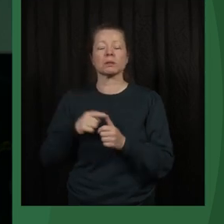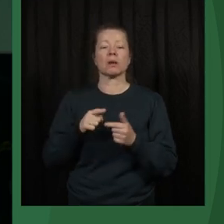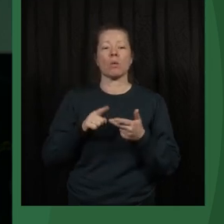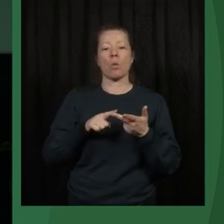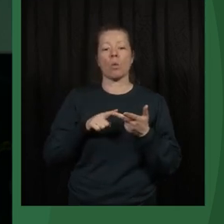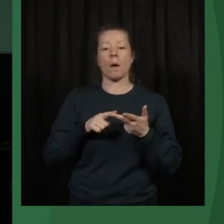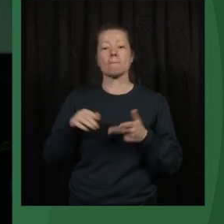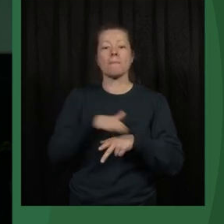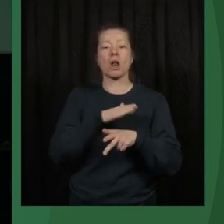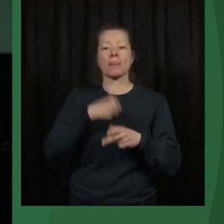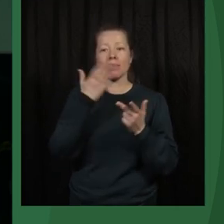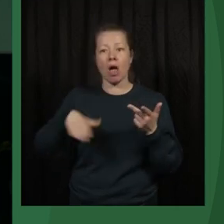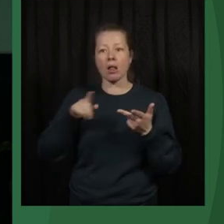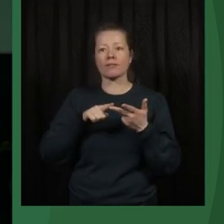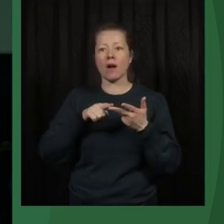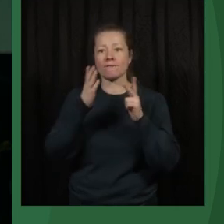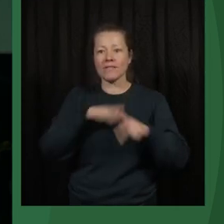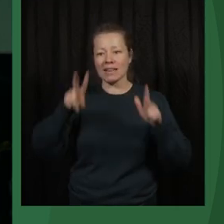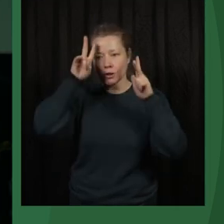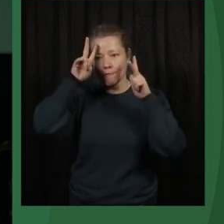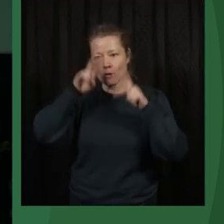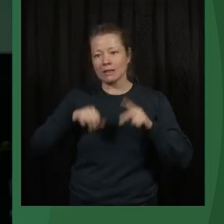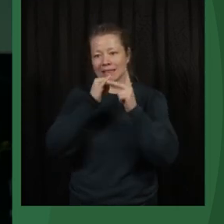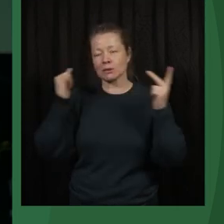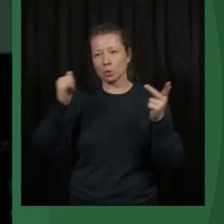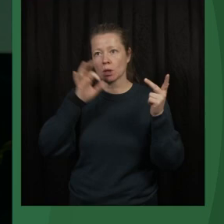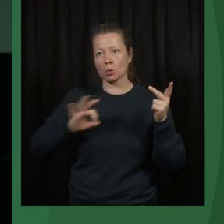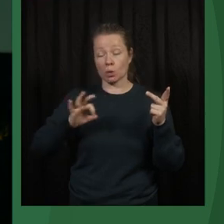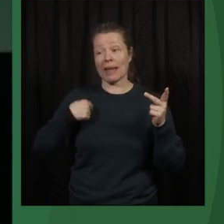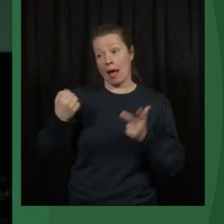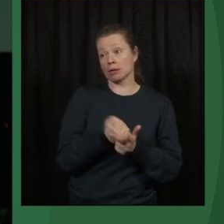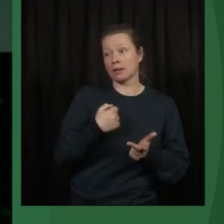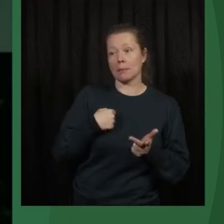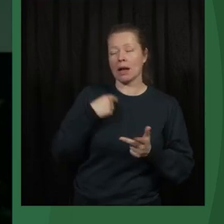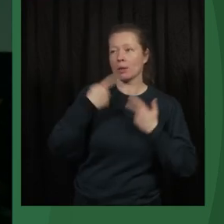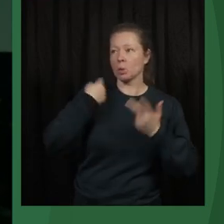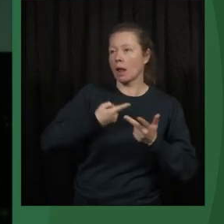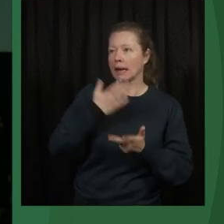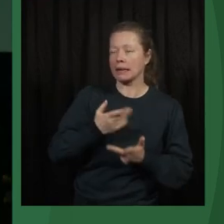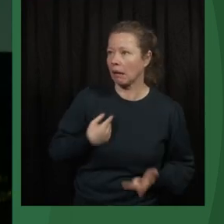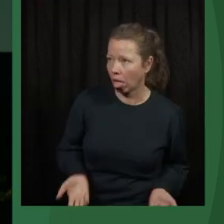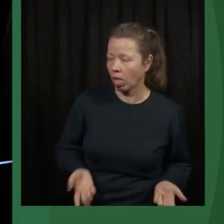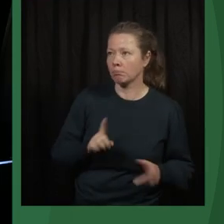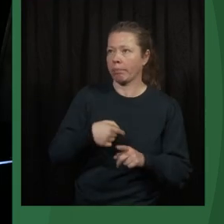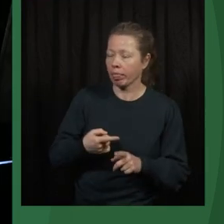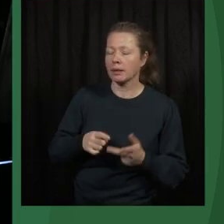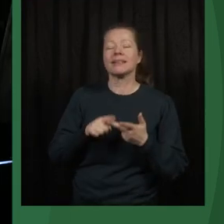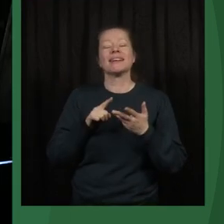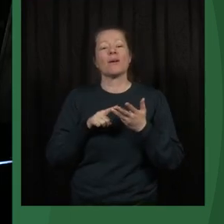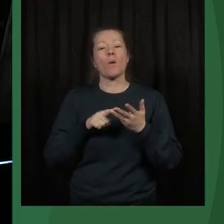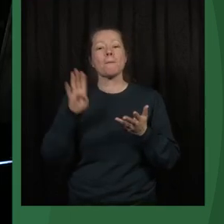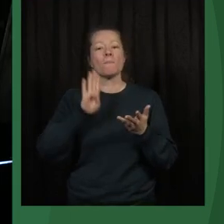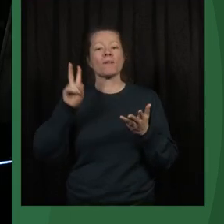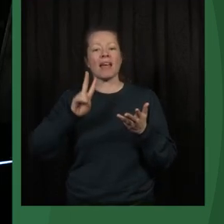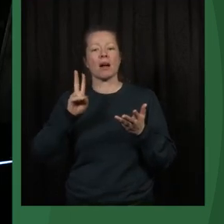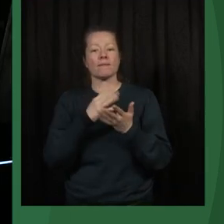the Peace Research Institute of Oslo. That's where I work, but I still can't pronounce it properly. And Borde Vegard